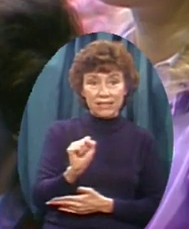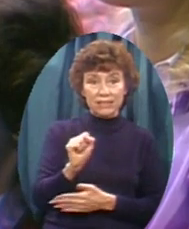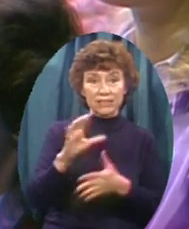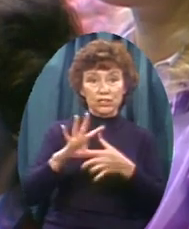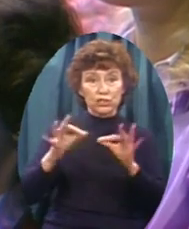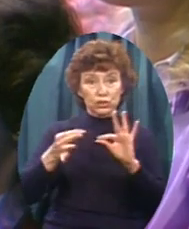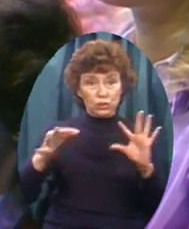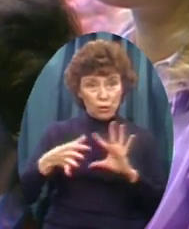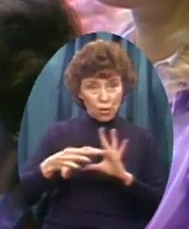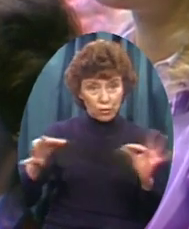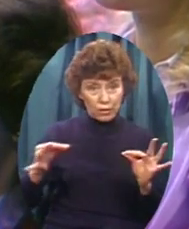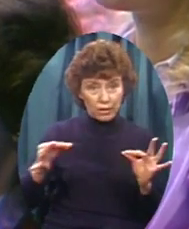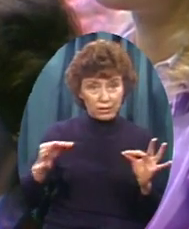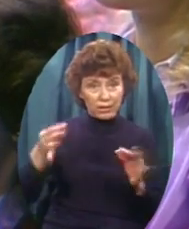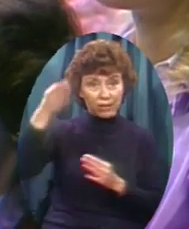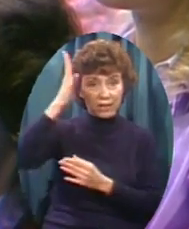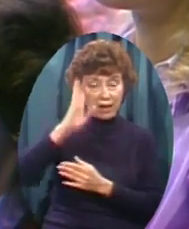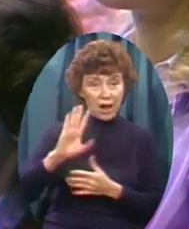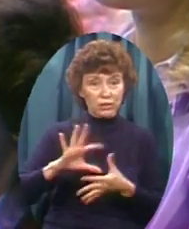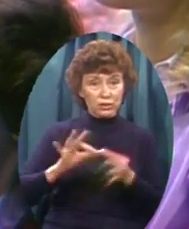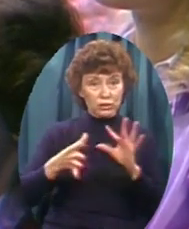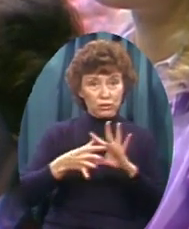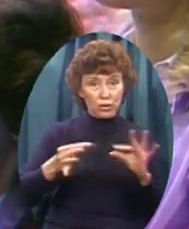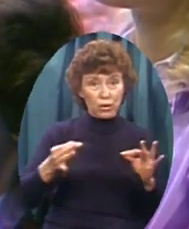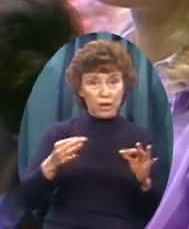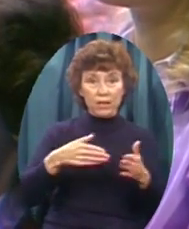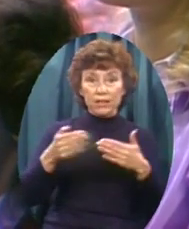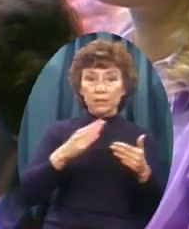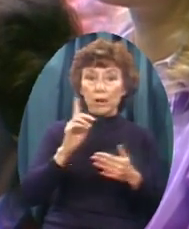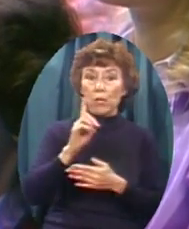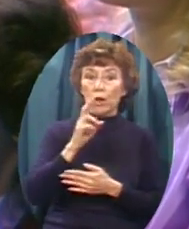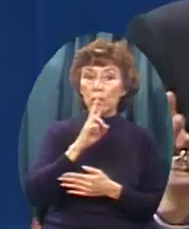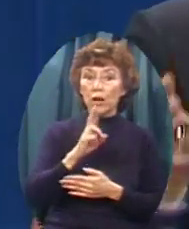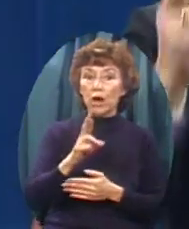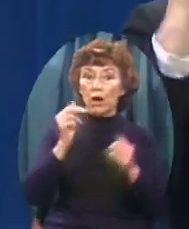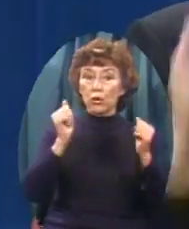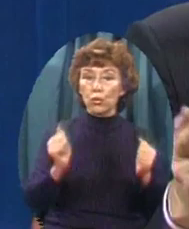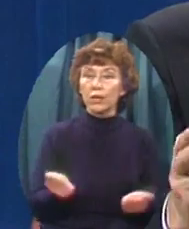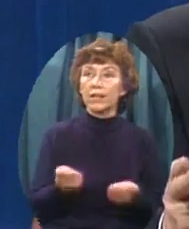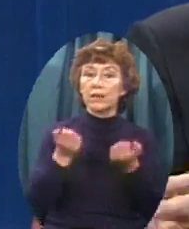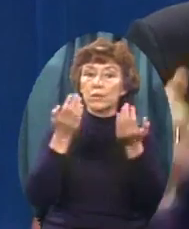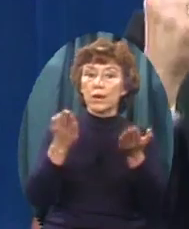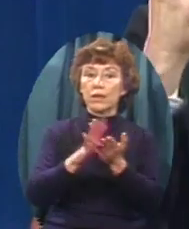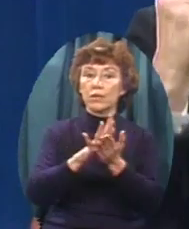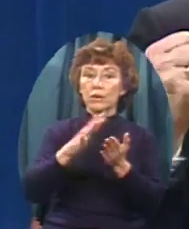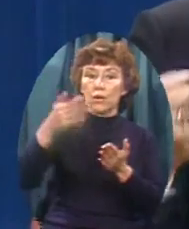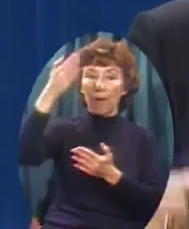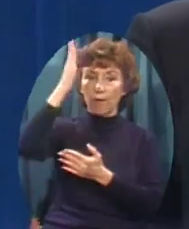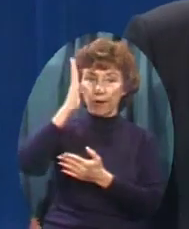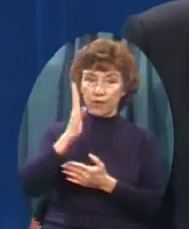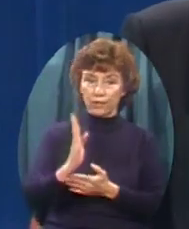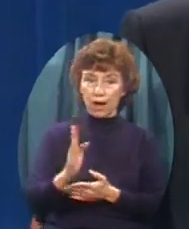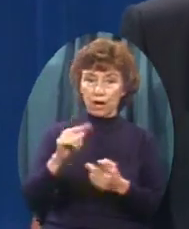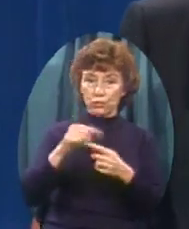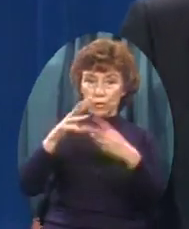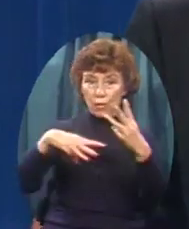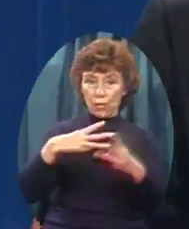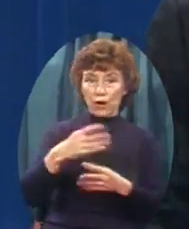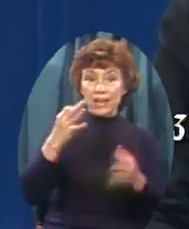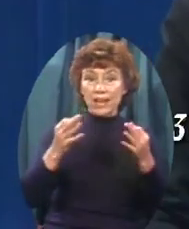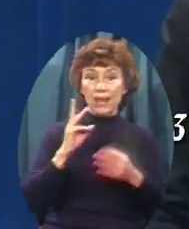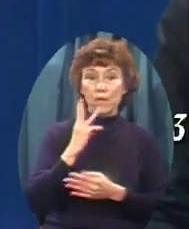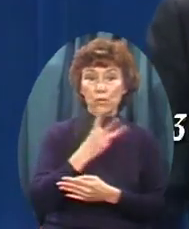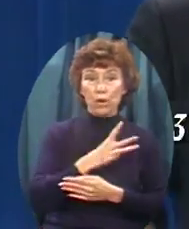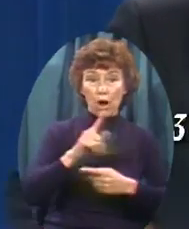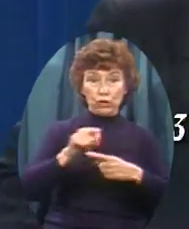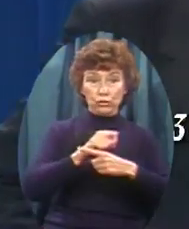fact Wherever we are Bring the glory to God If we're willing As champions Properly trained To go out and do combat Number three